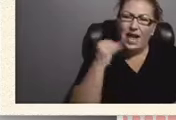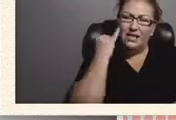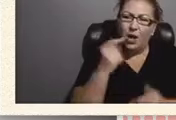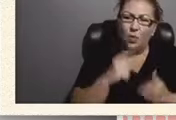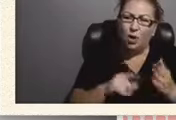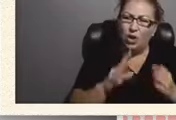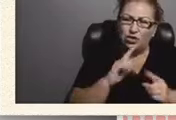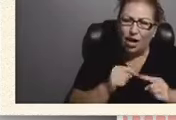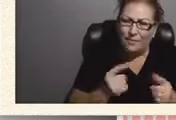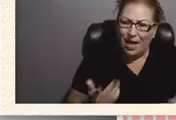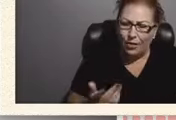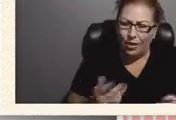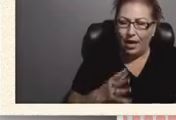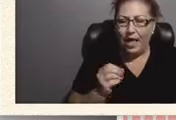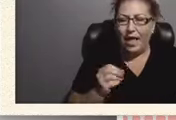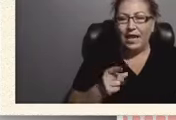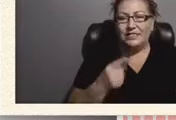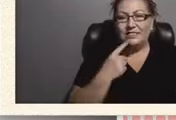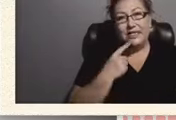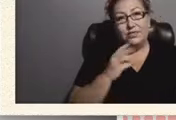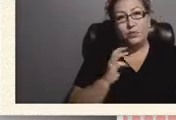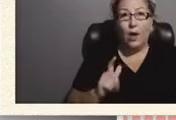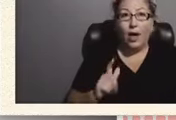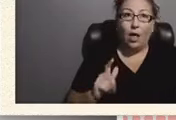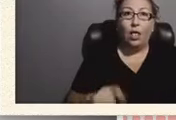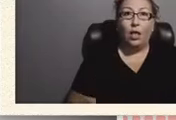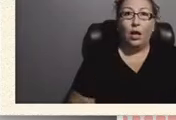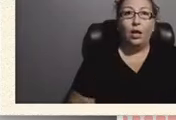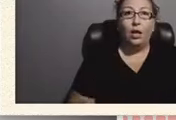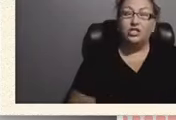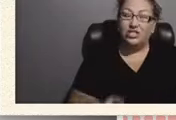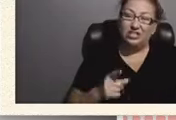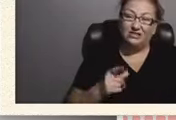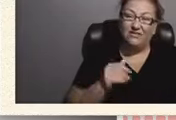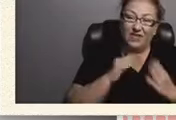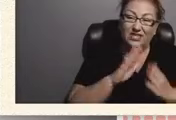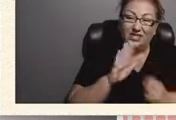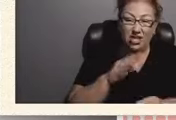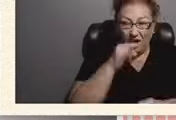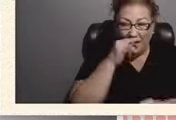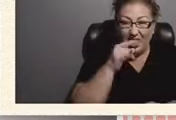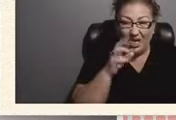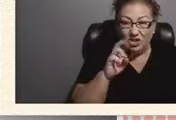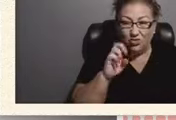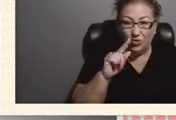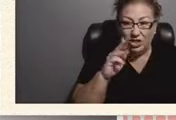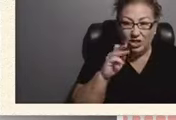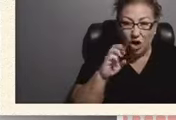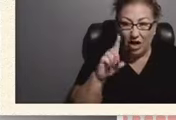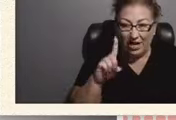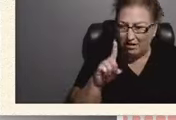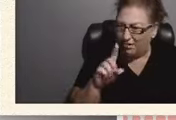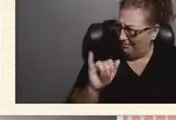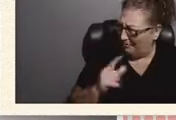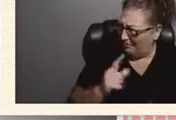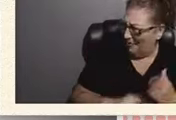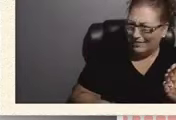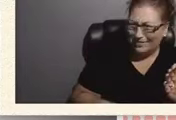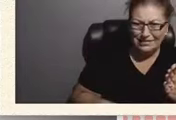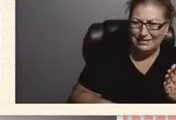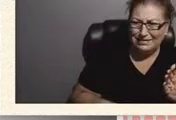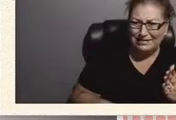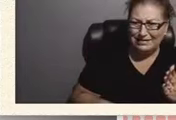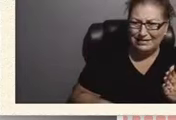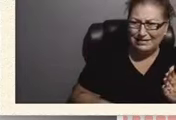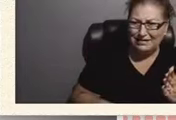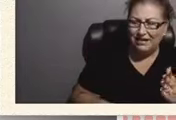and um he says well just face it your kid is retarded and you're like what like you're just like i mean